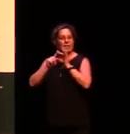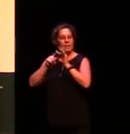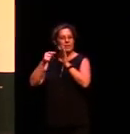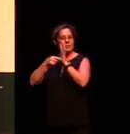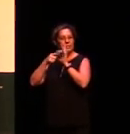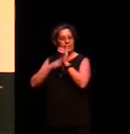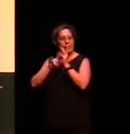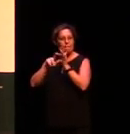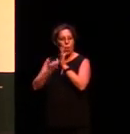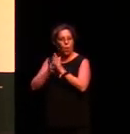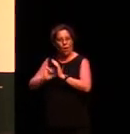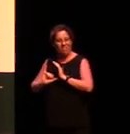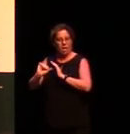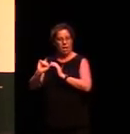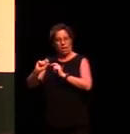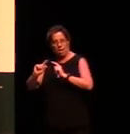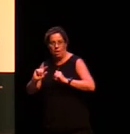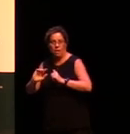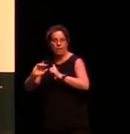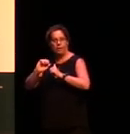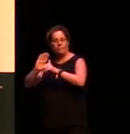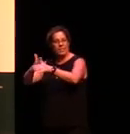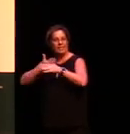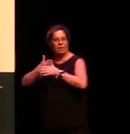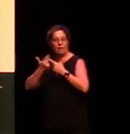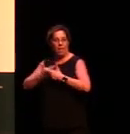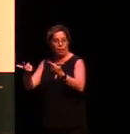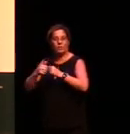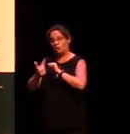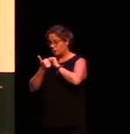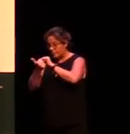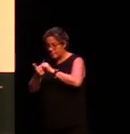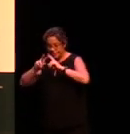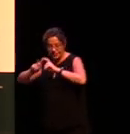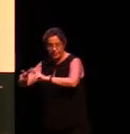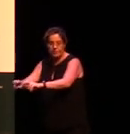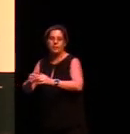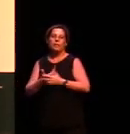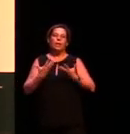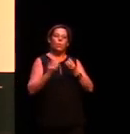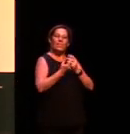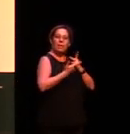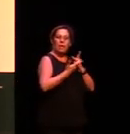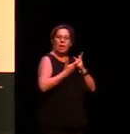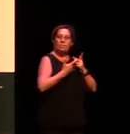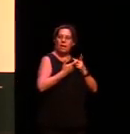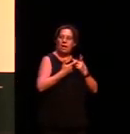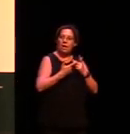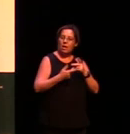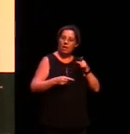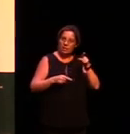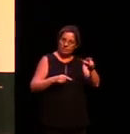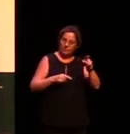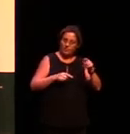She's written a grammar of Wambaya and with another CODAL Chief Investigator, Felicity Meekins, a second grammar of